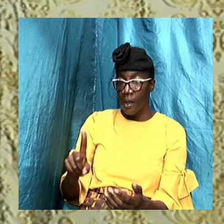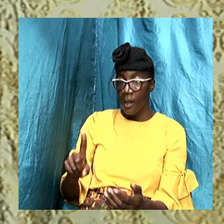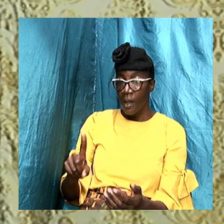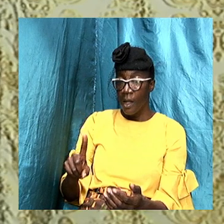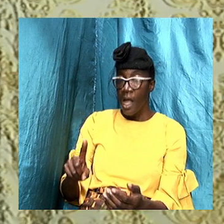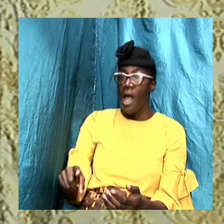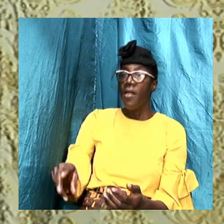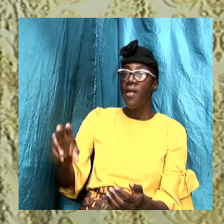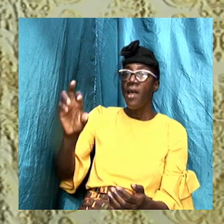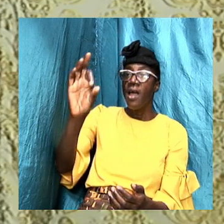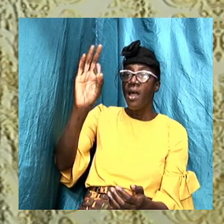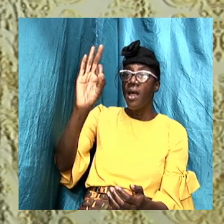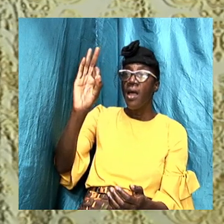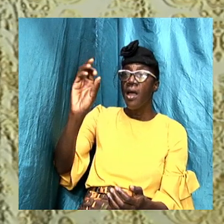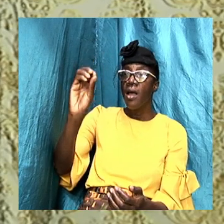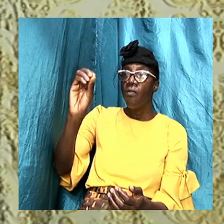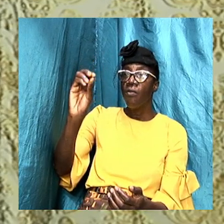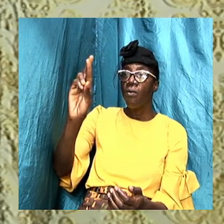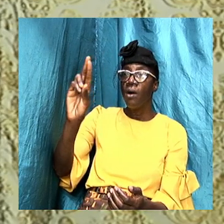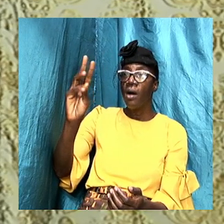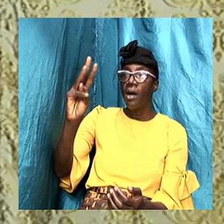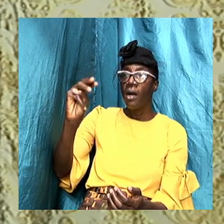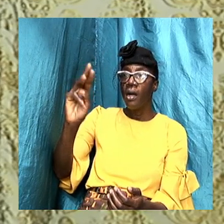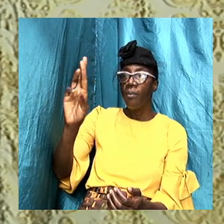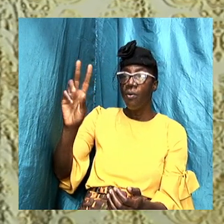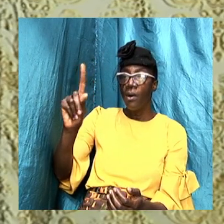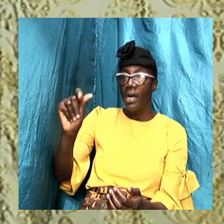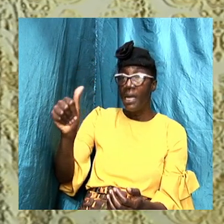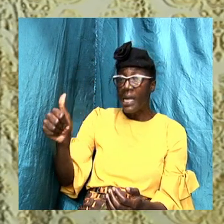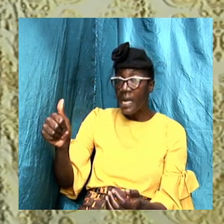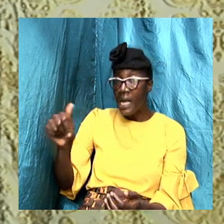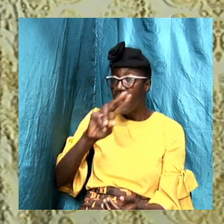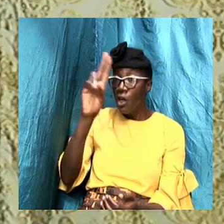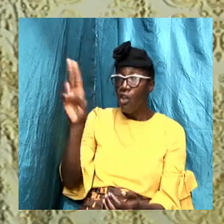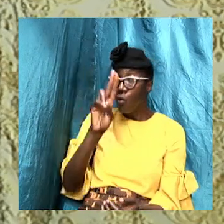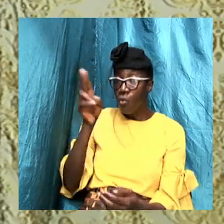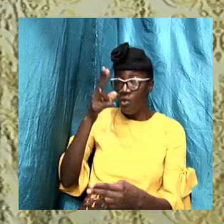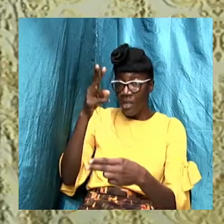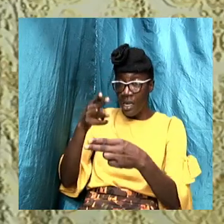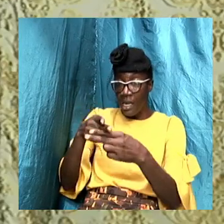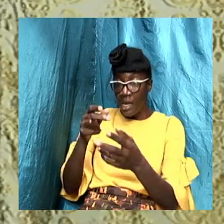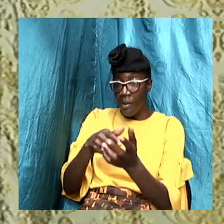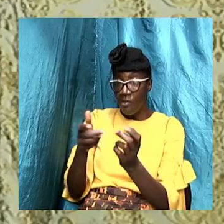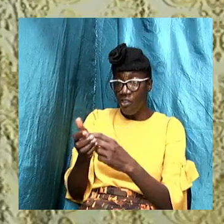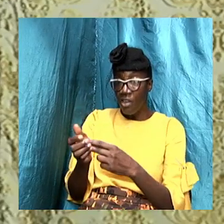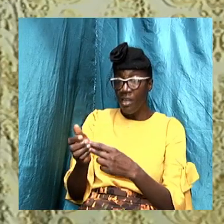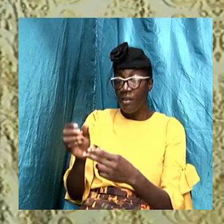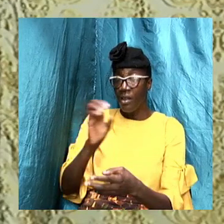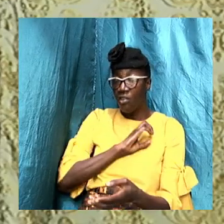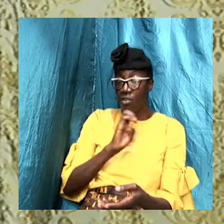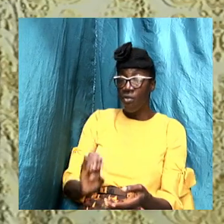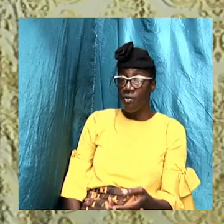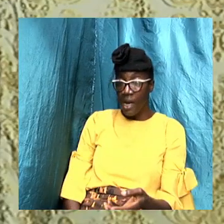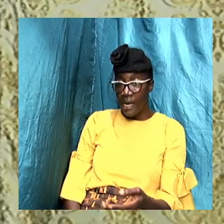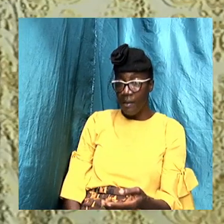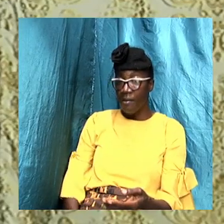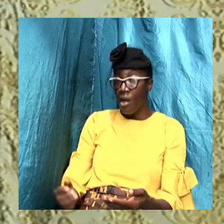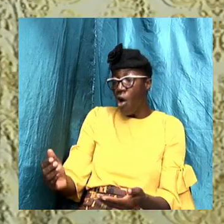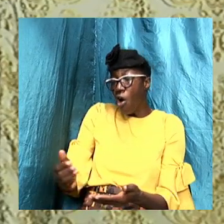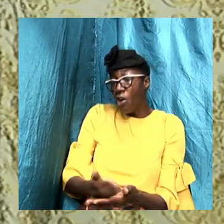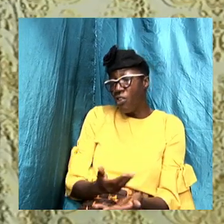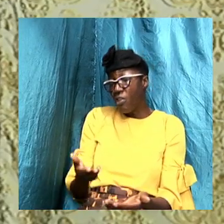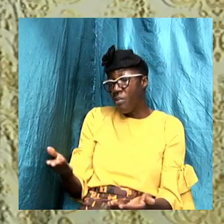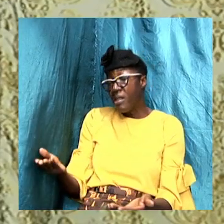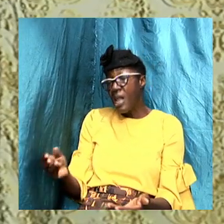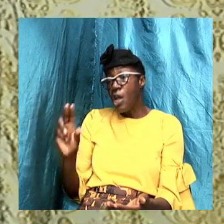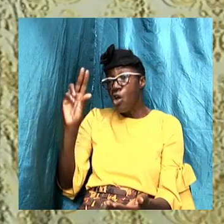used was in the name of the Lord Jesus Christ are some synonymous phrase there